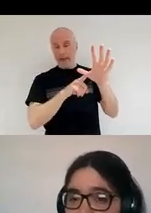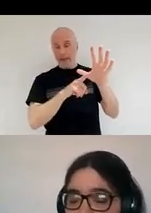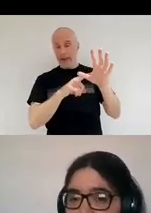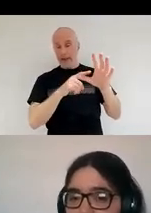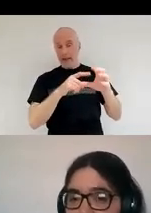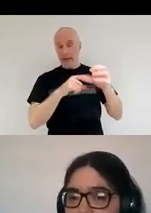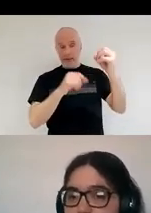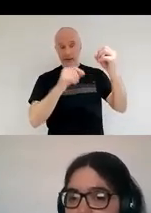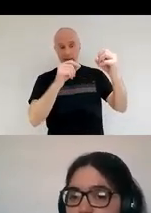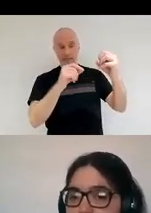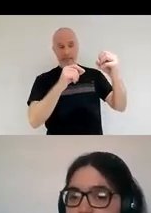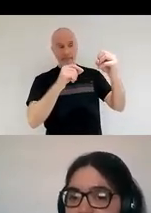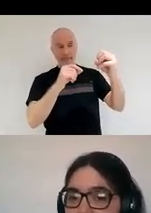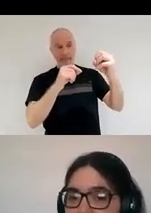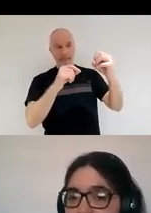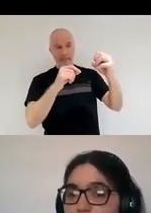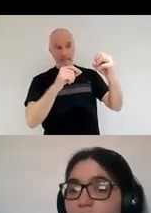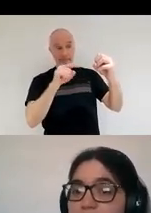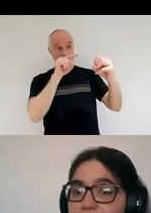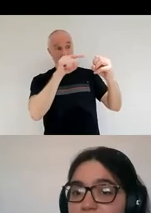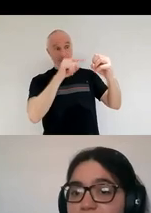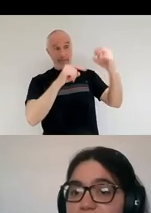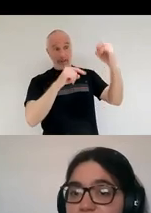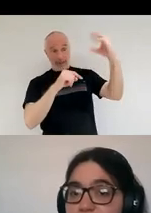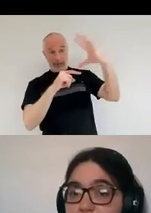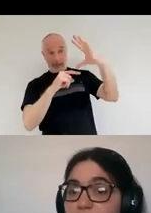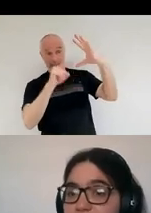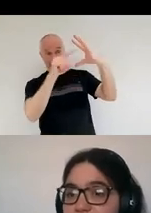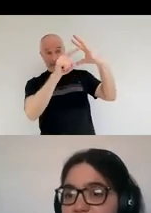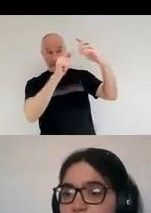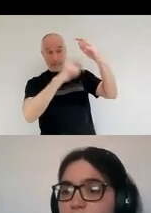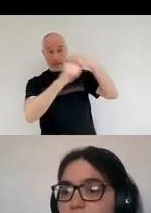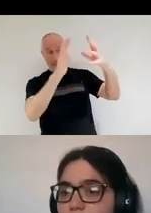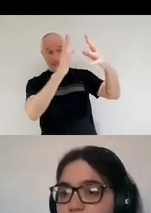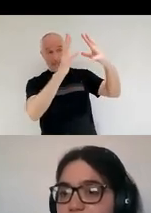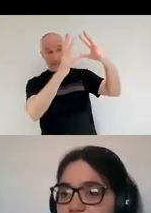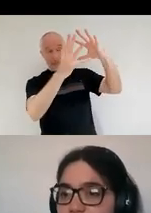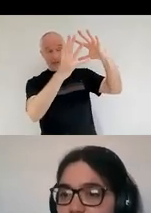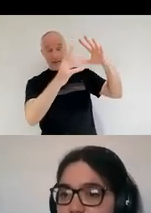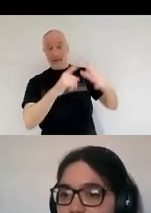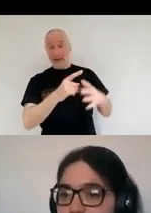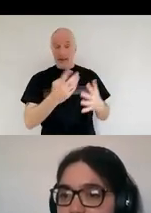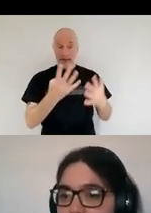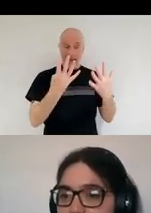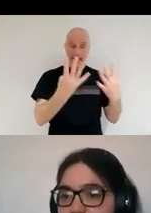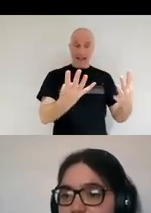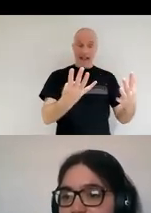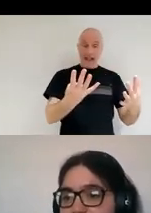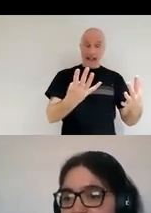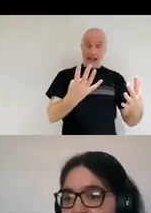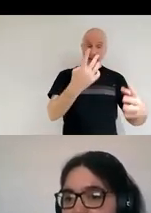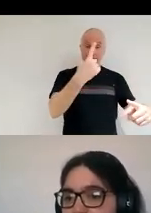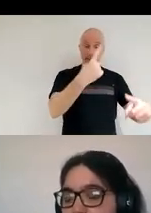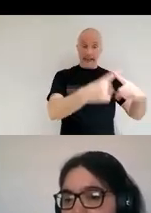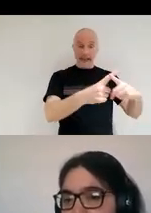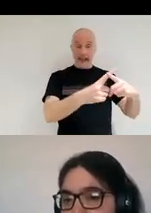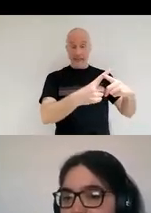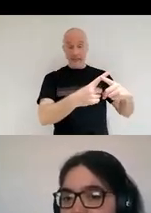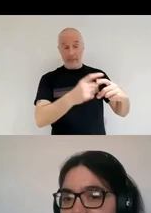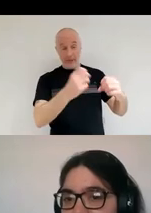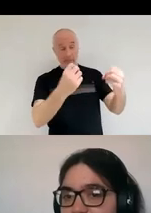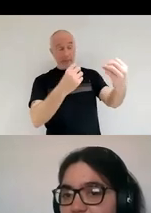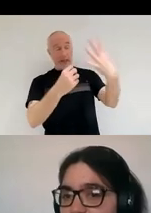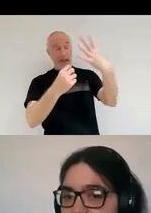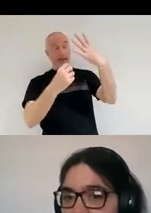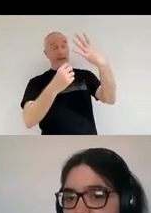so that we could see it nine, nine times brighter than we would see it normally. So this is kind of one of those